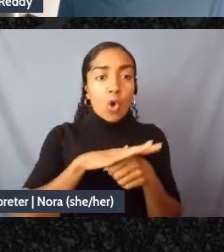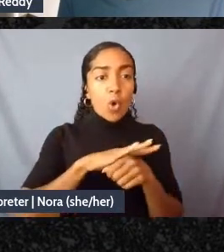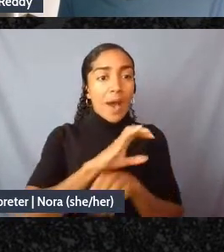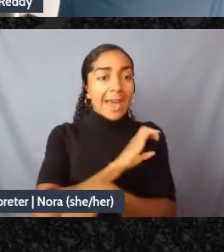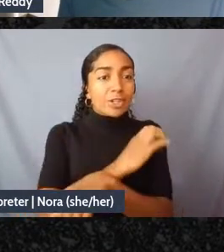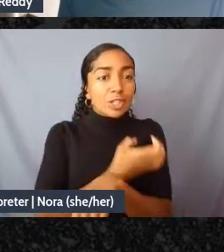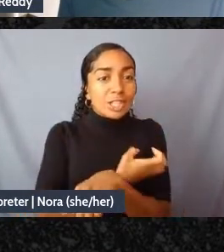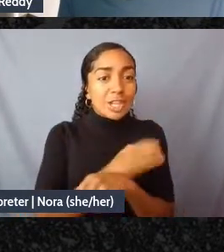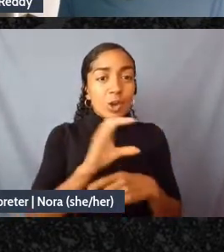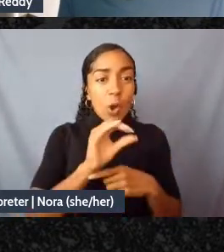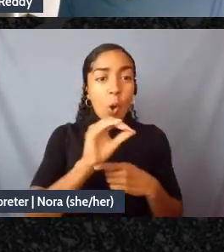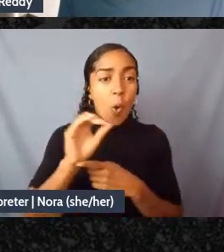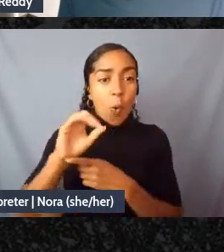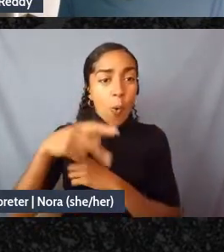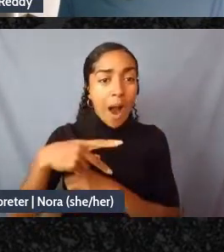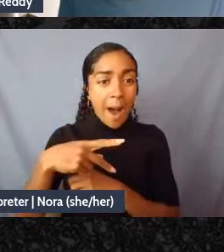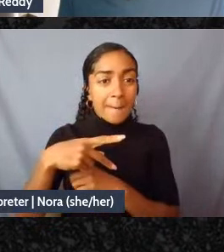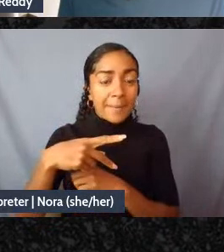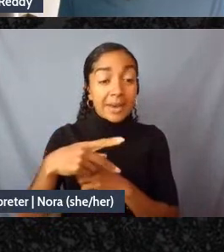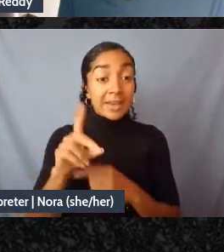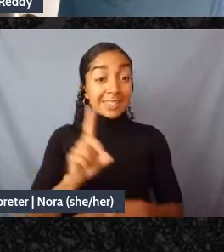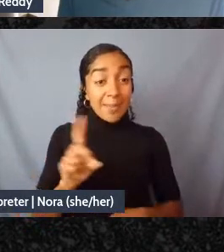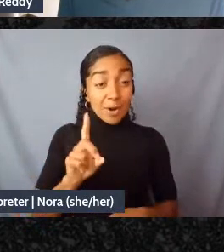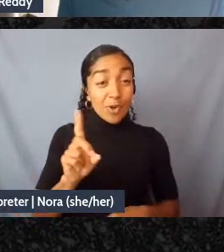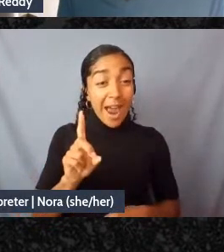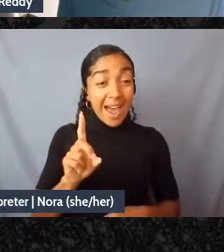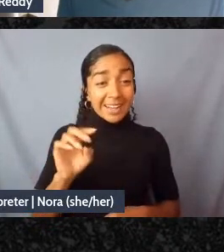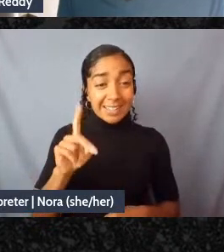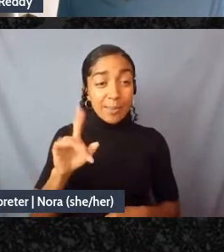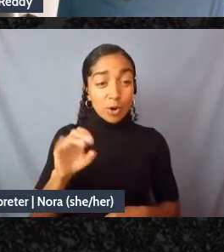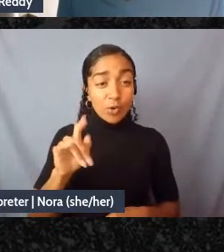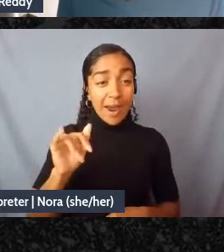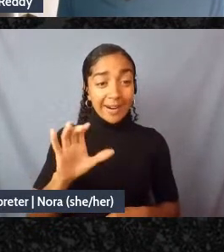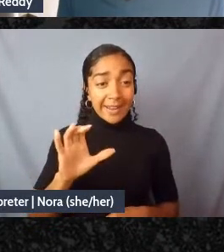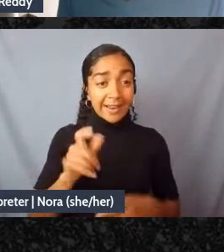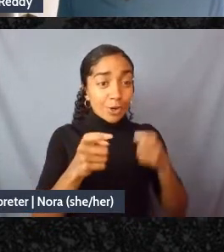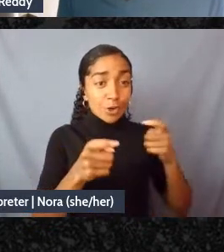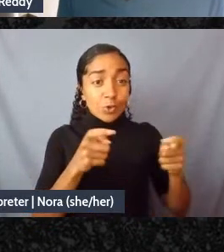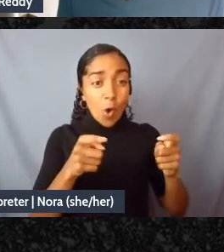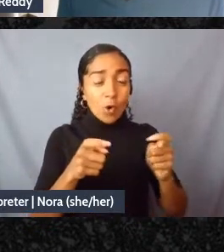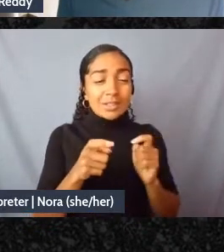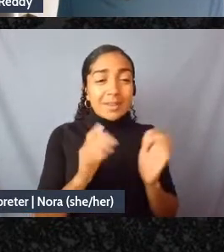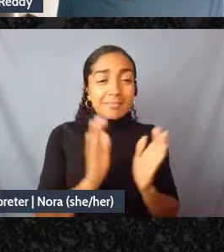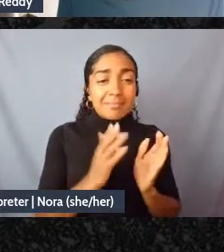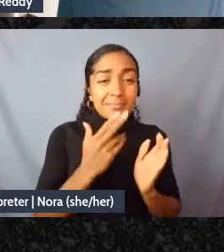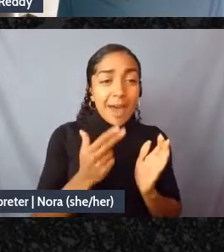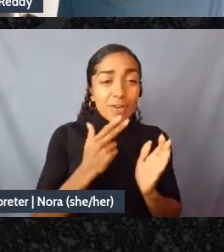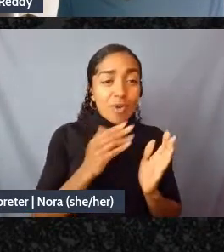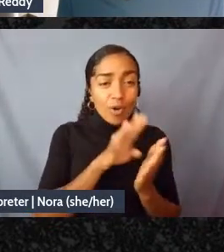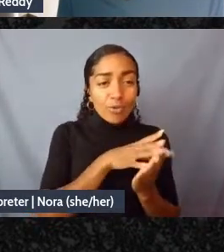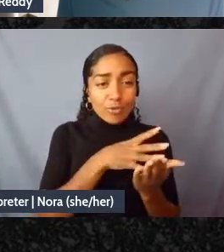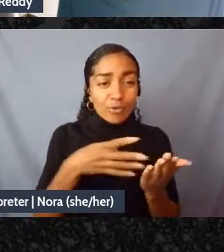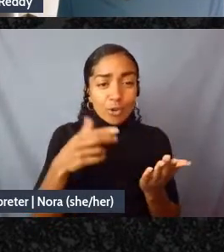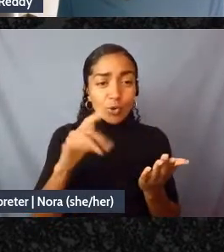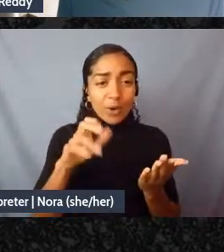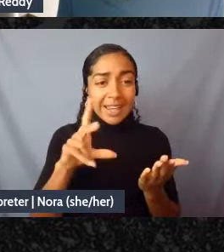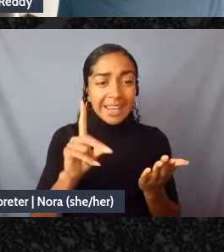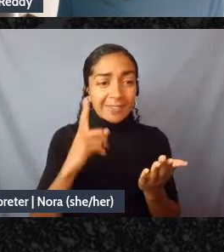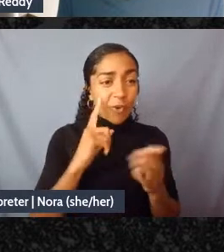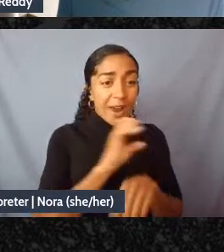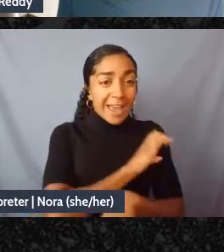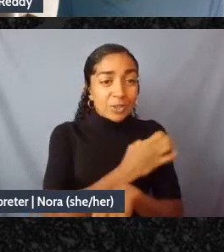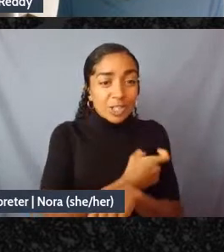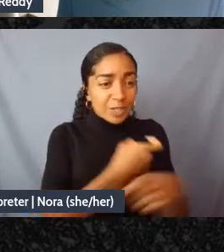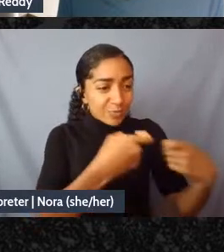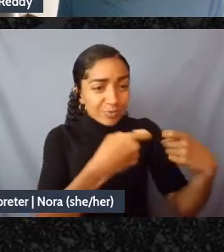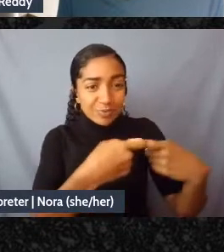controlled microgrids right so I think there's a way there's that's one of the ways that I think about like how do we how